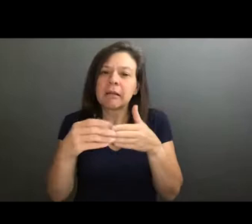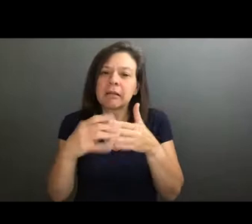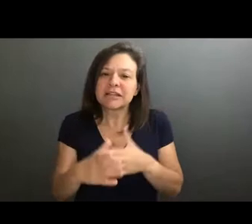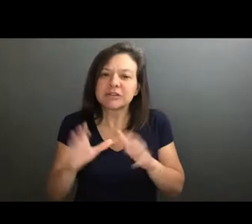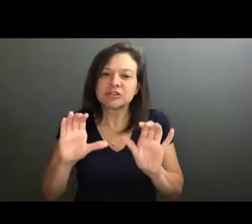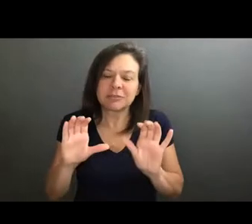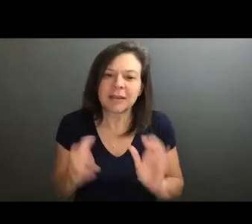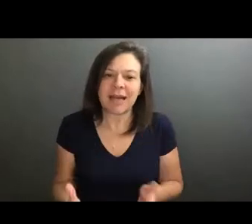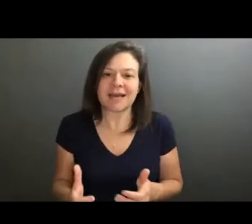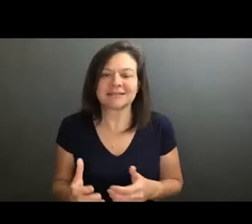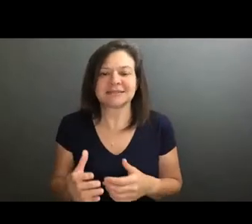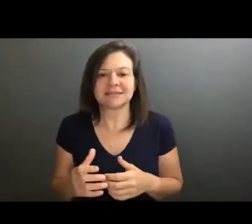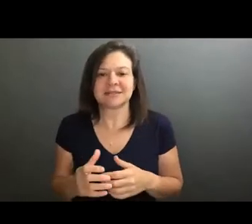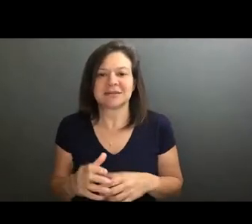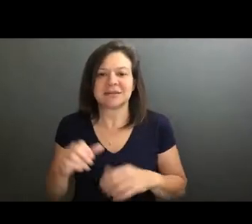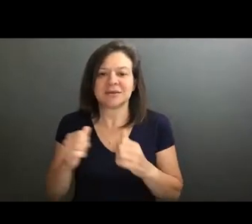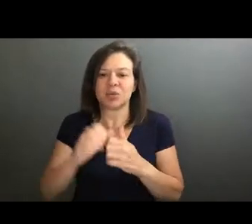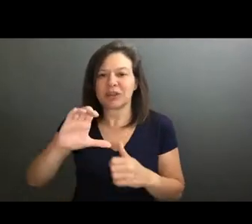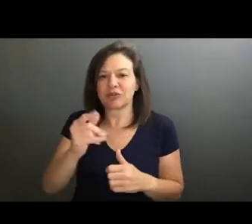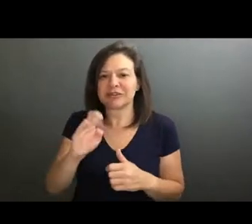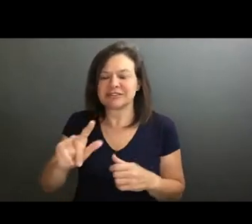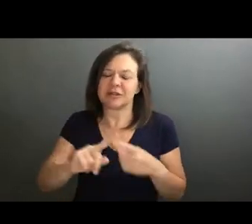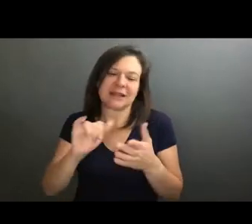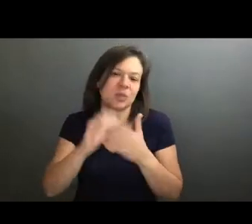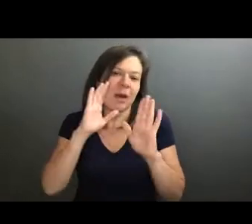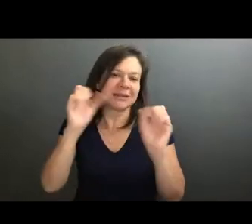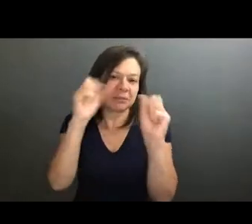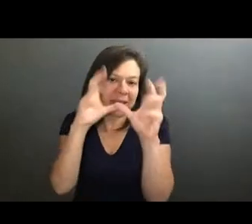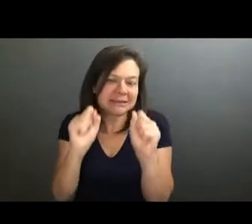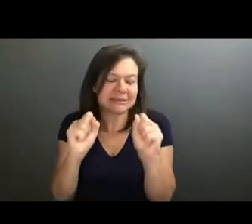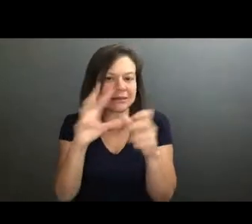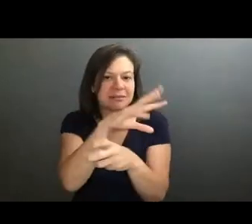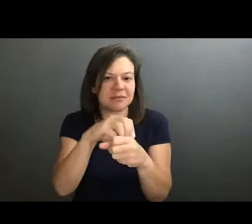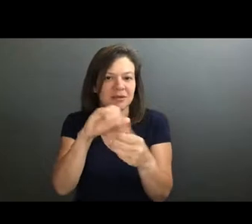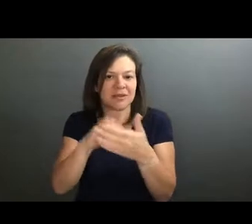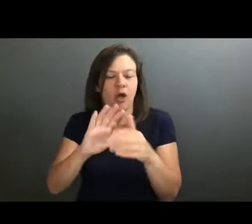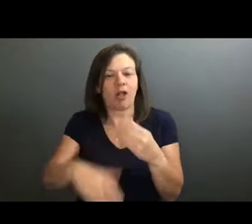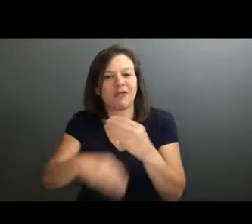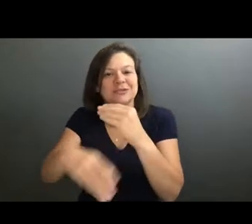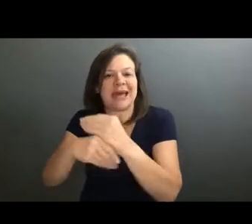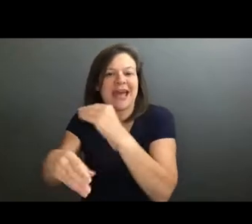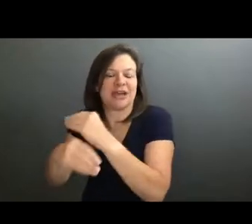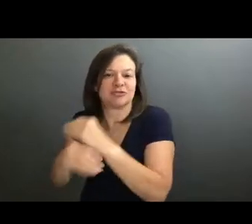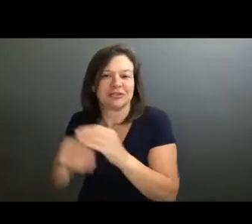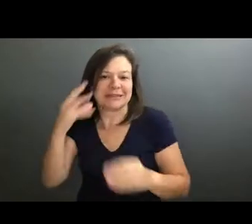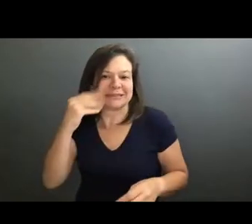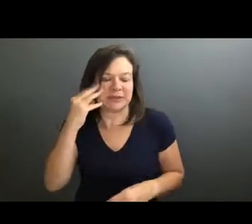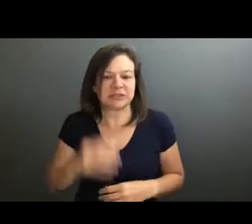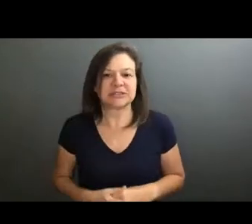the former General Stanley McChrystal, which I was always amazed I even got into with just all these kind of extra disciplinary experiences.